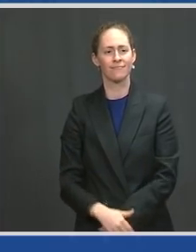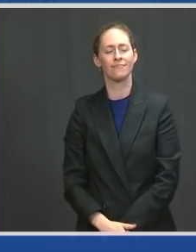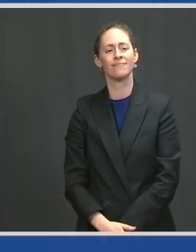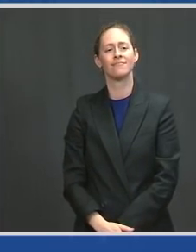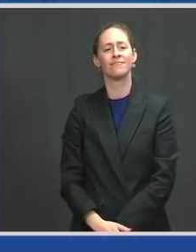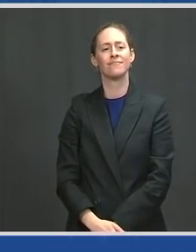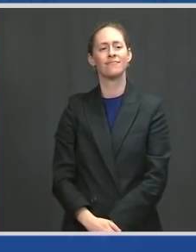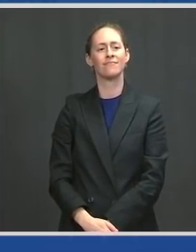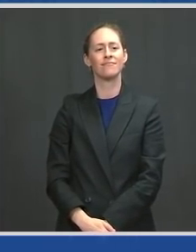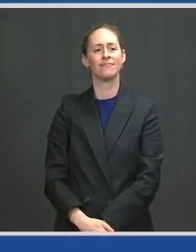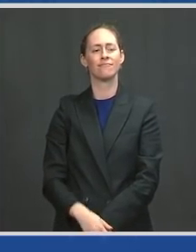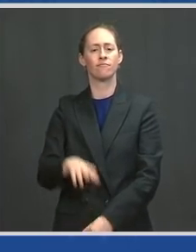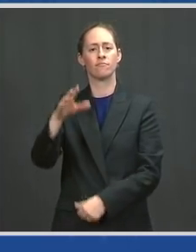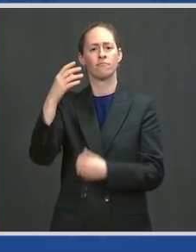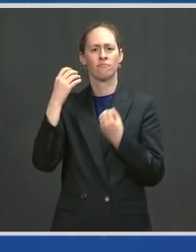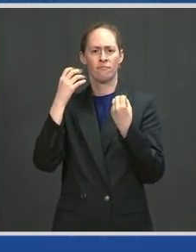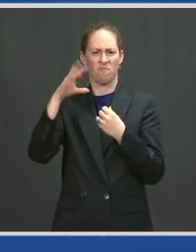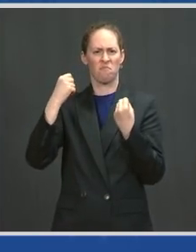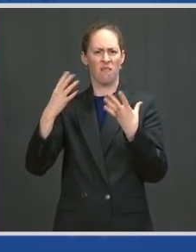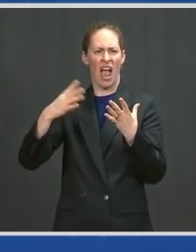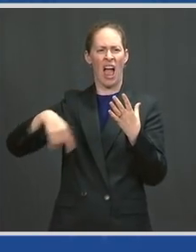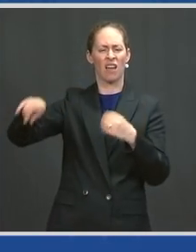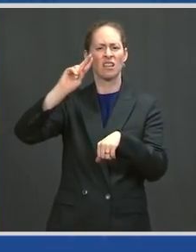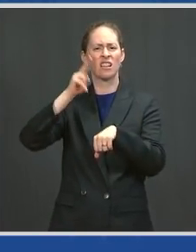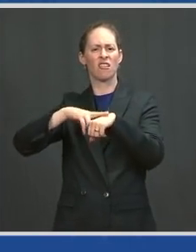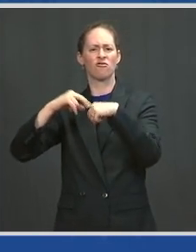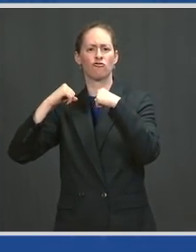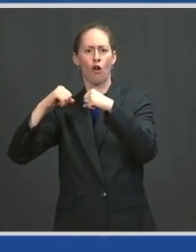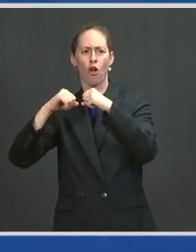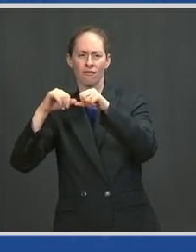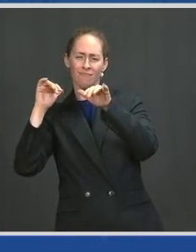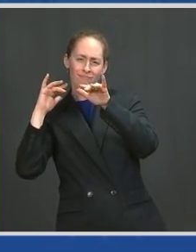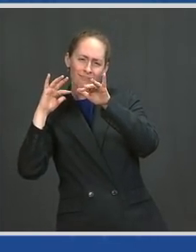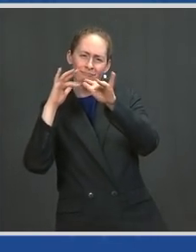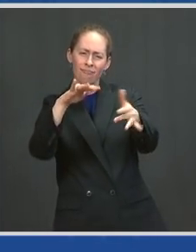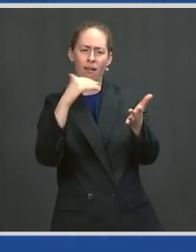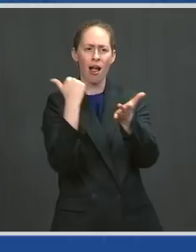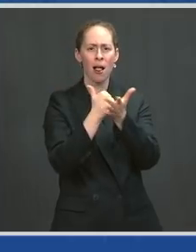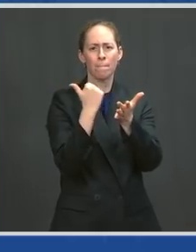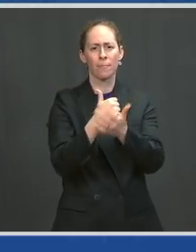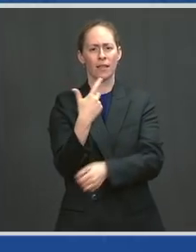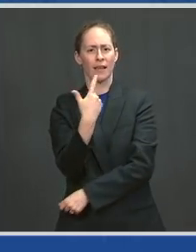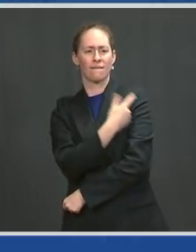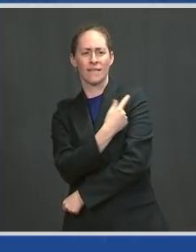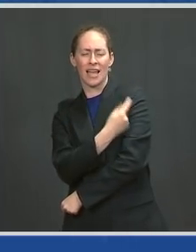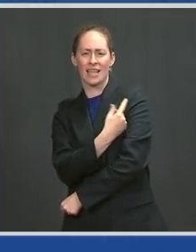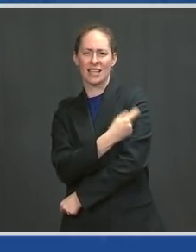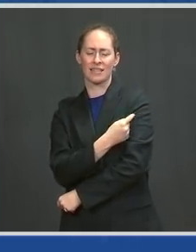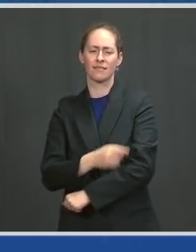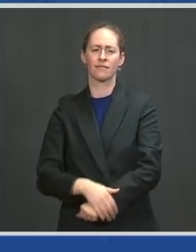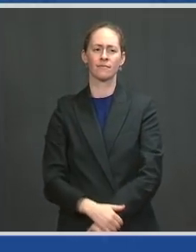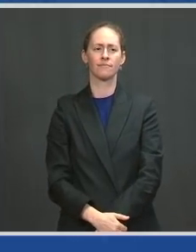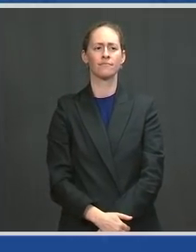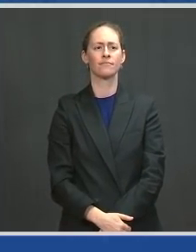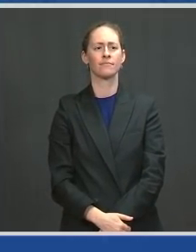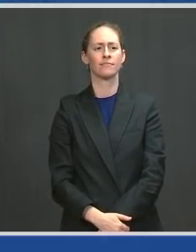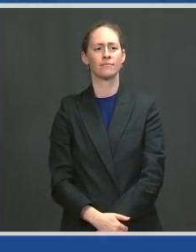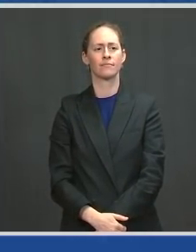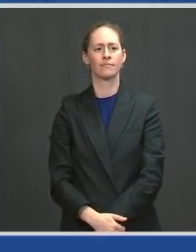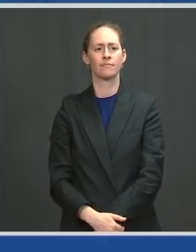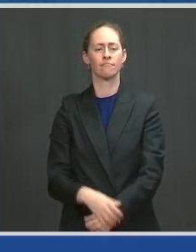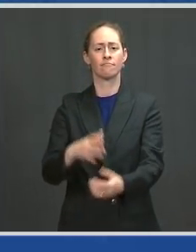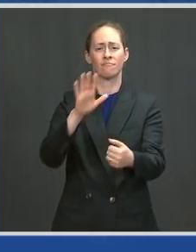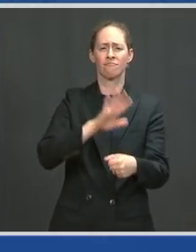COVID-19 response, getting doses to community health care centers, 1,000 pharmacies all across